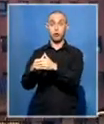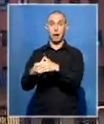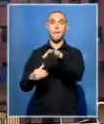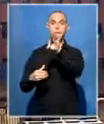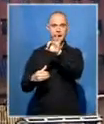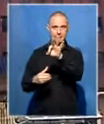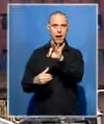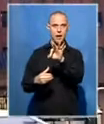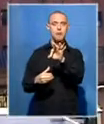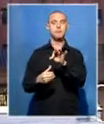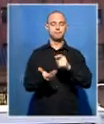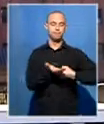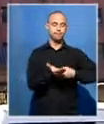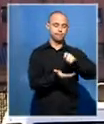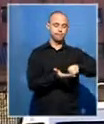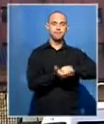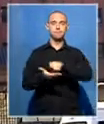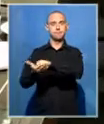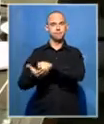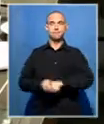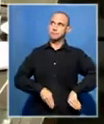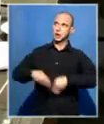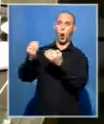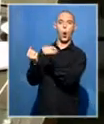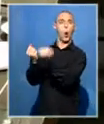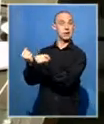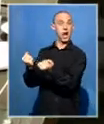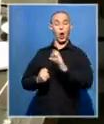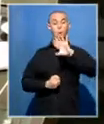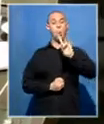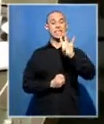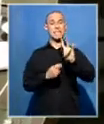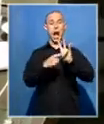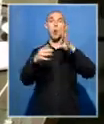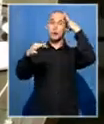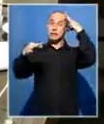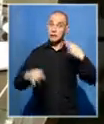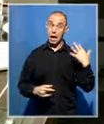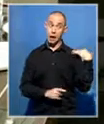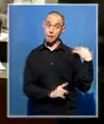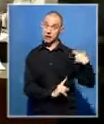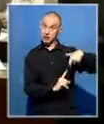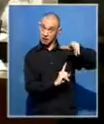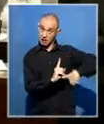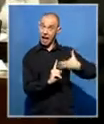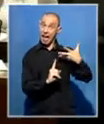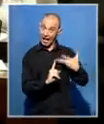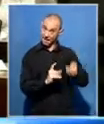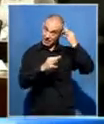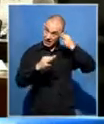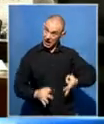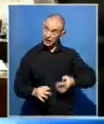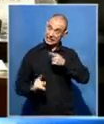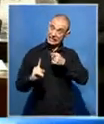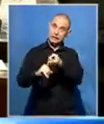Monday. A ruling is expected on Wednesday. Meanwhile, there was confusion earlier about the status of the Hawks' boss. Reports